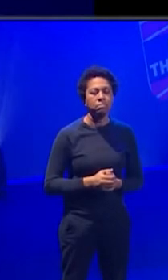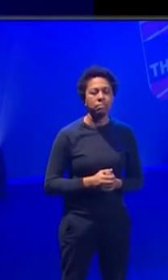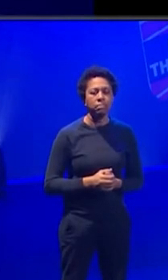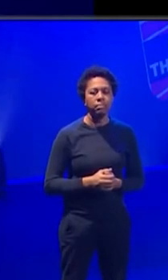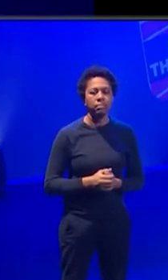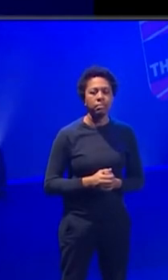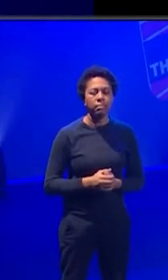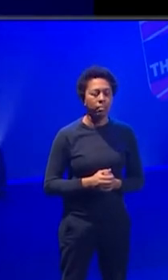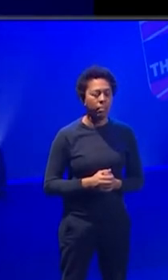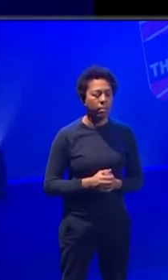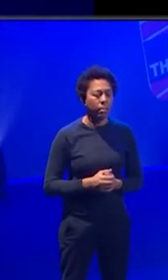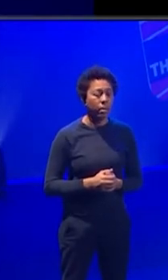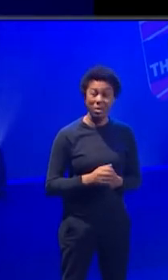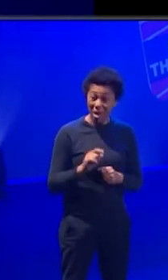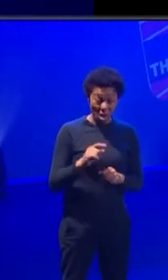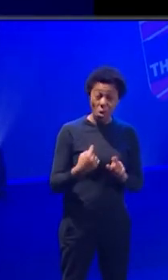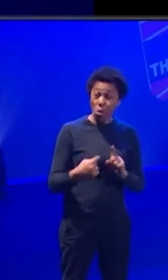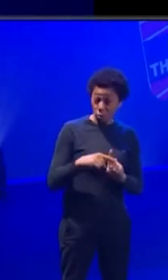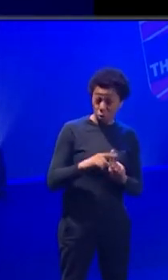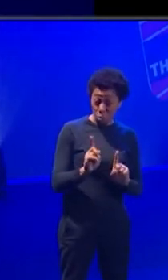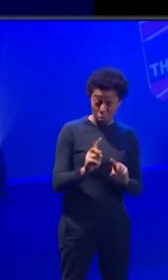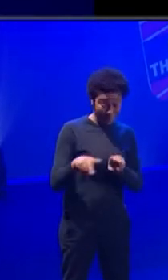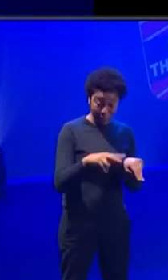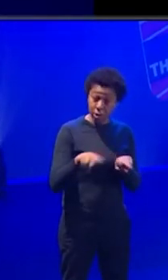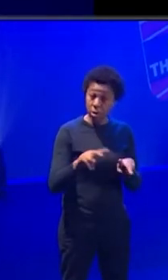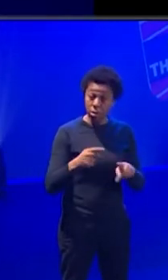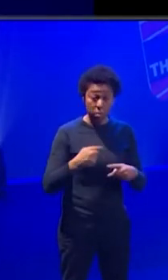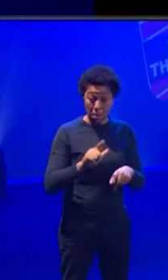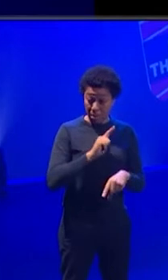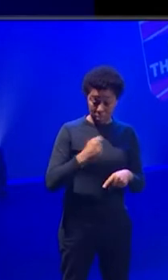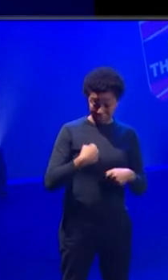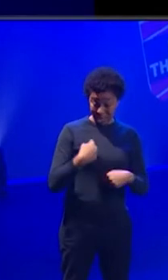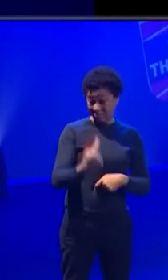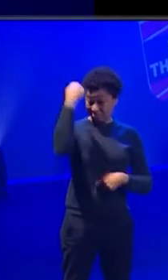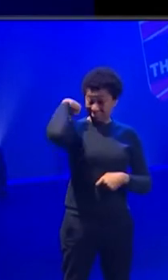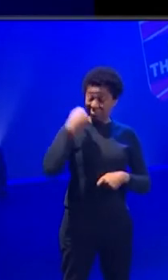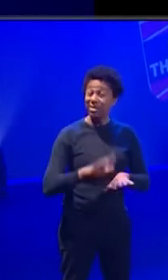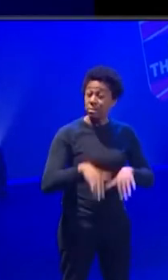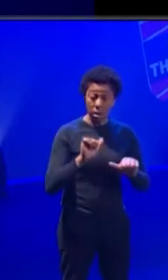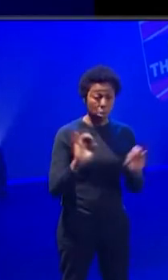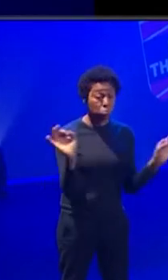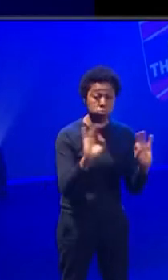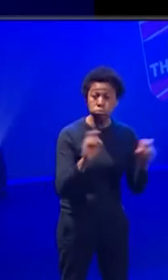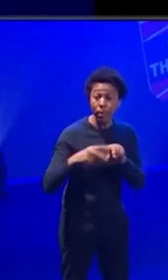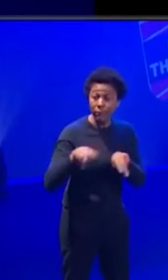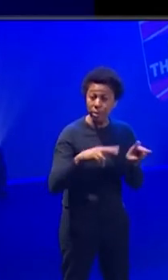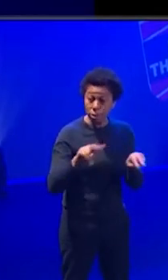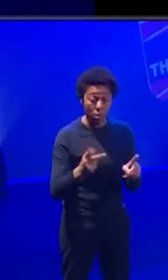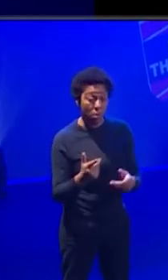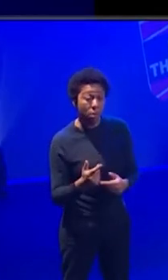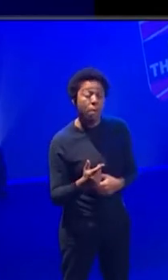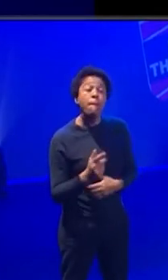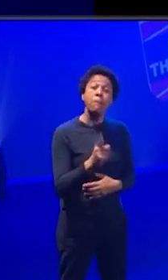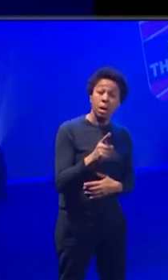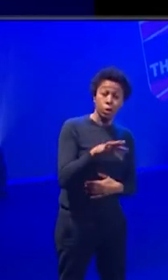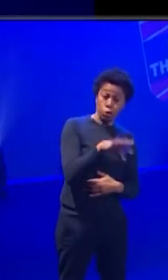And video, because video wasn't, wasn't around when I, when I first started. But, but the, but, but the